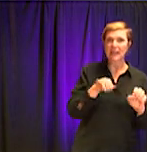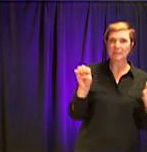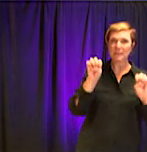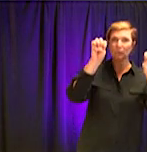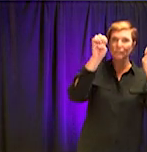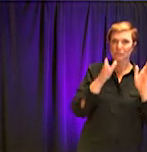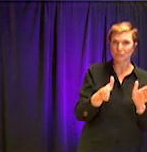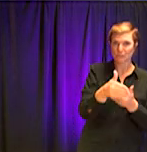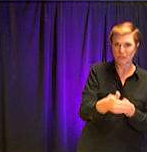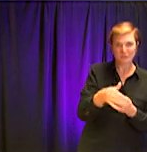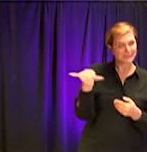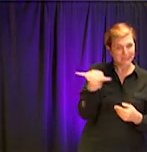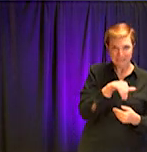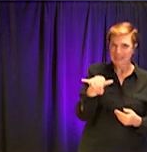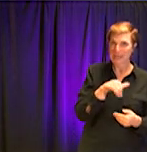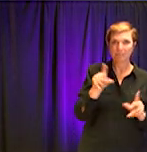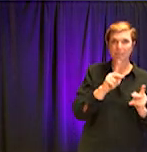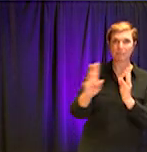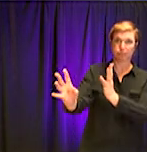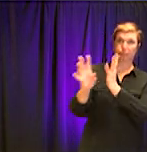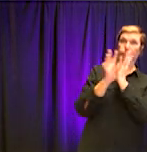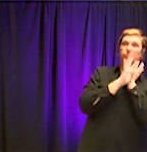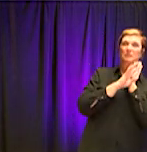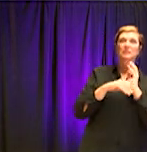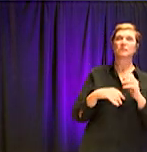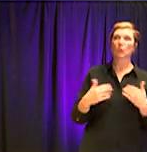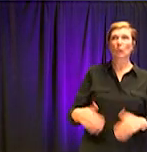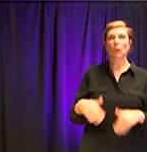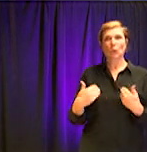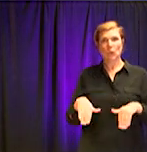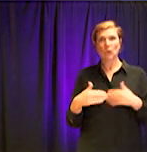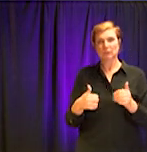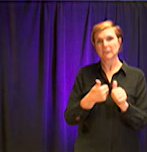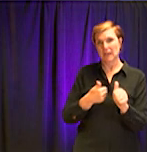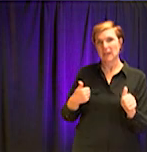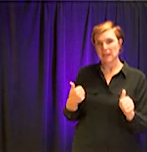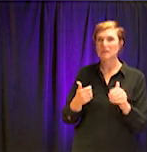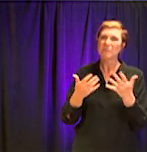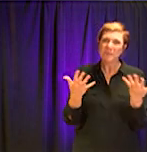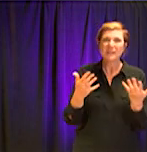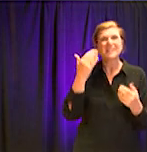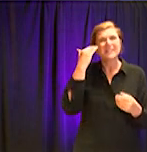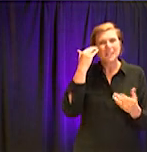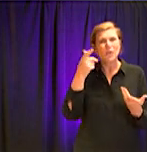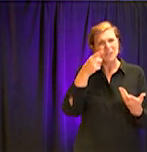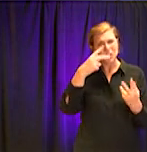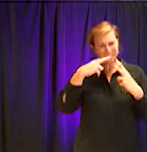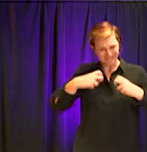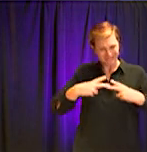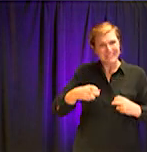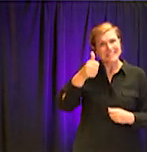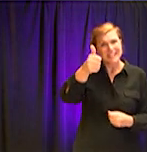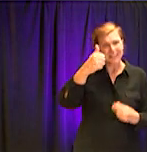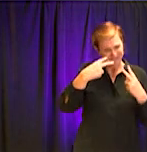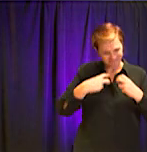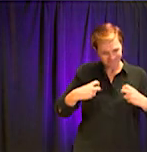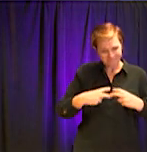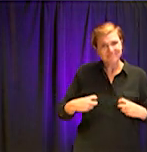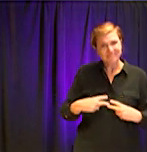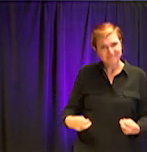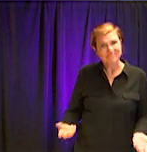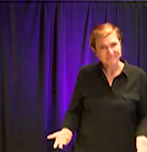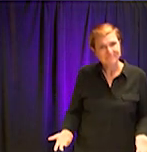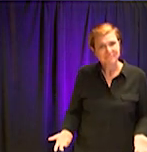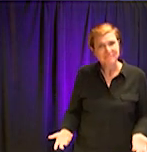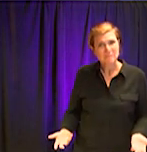um, uh, you know, people, I think, have an understanding about when they're not feeling well. Um, I would say nothing that should interrupt a, a, a